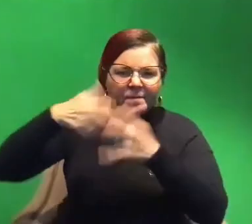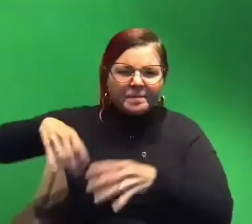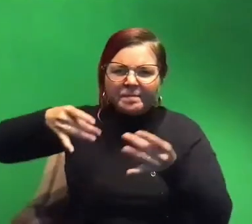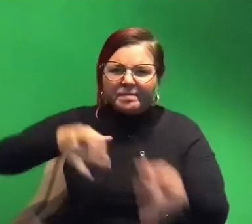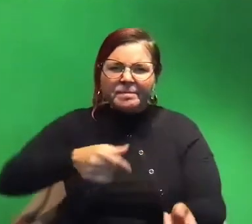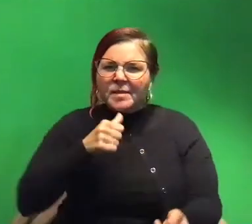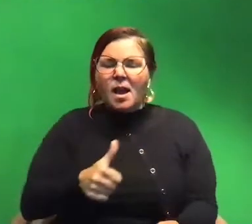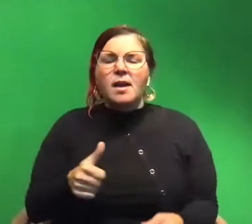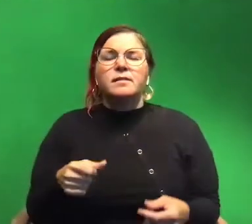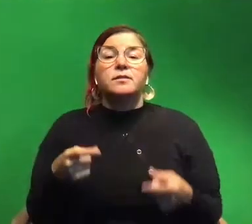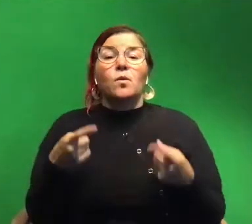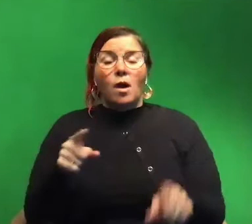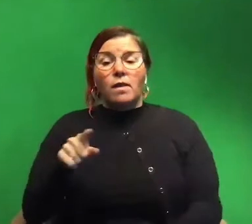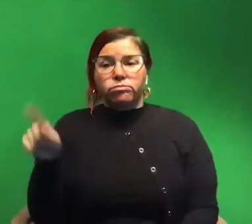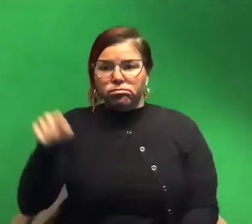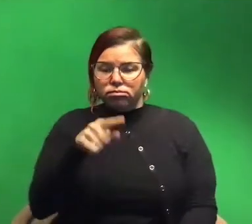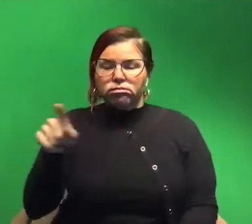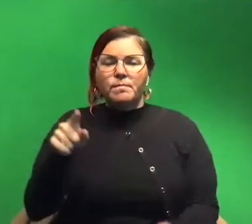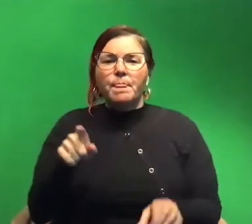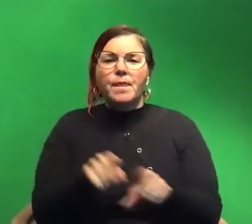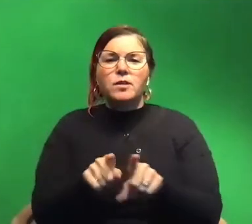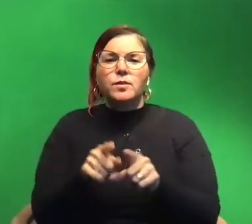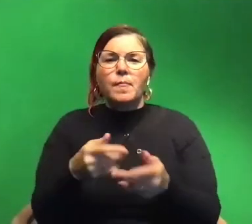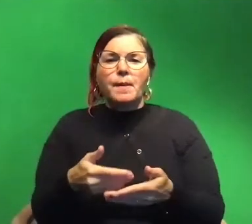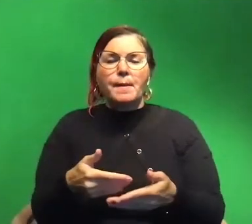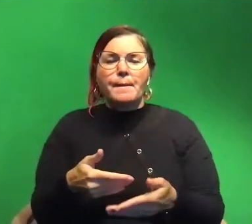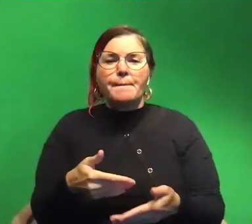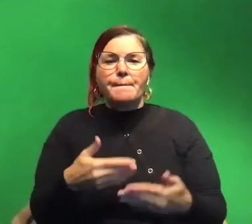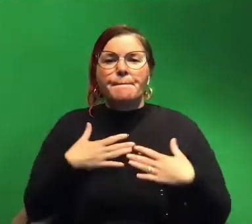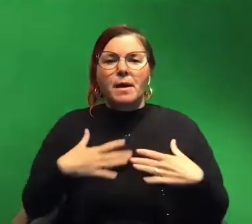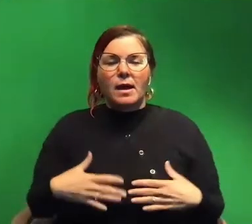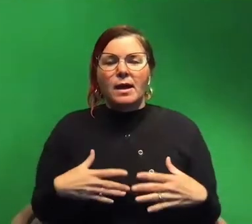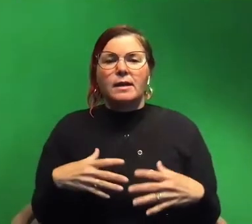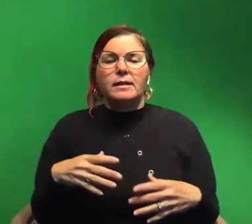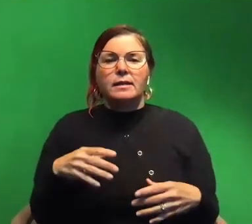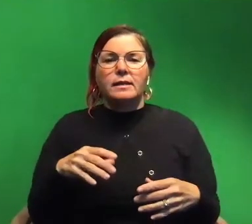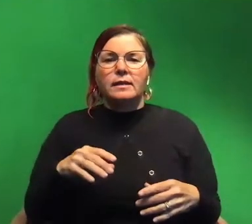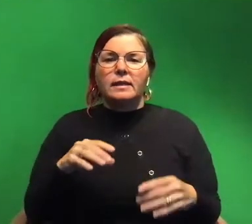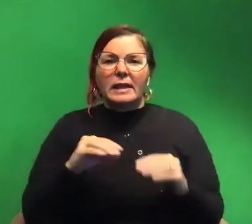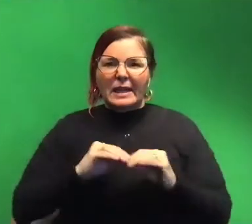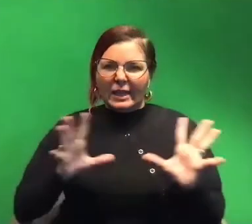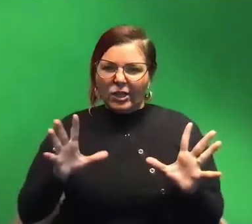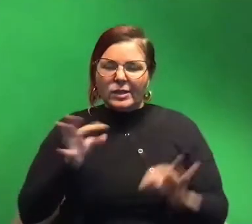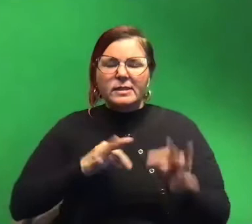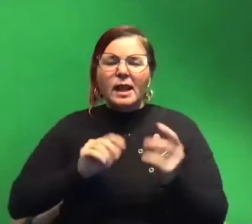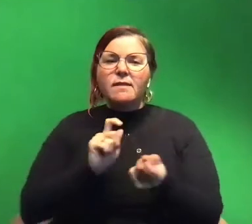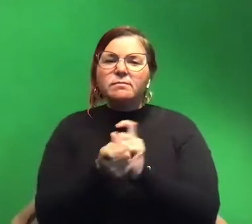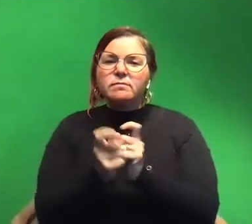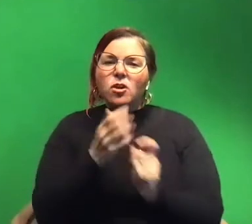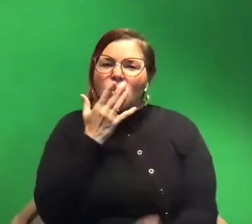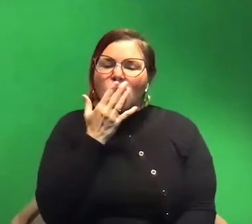and while they're doing that they also keep their bodies super clear instead of changing to a bunch of different colors.